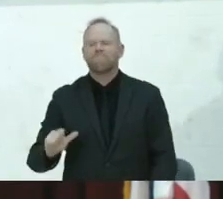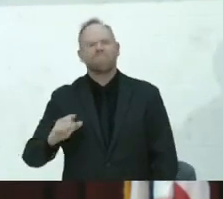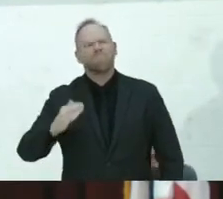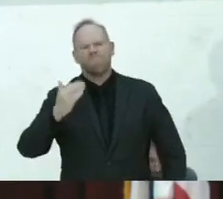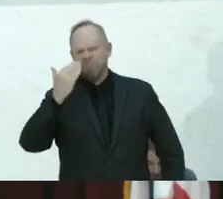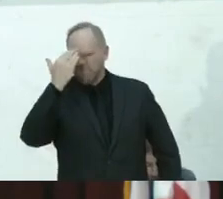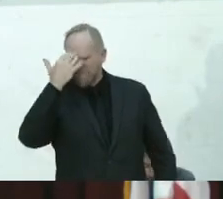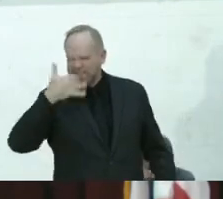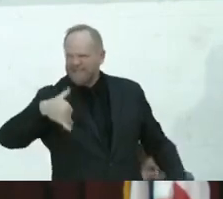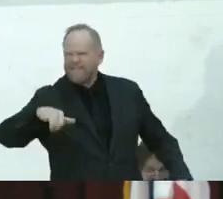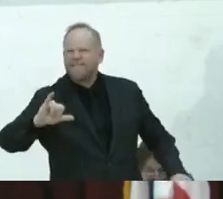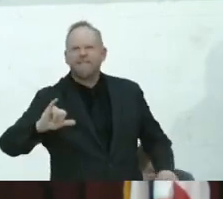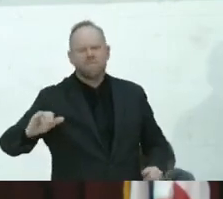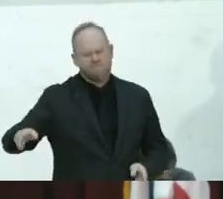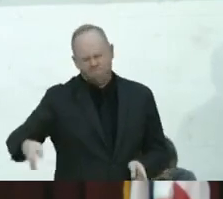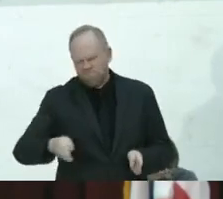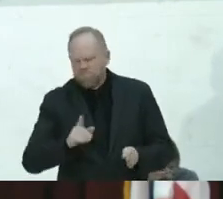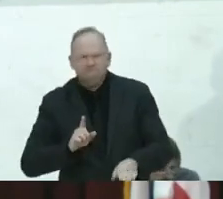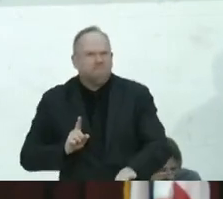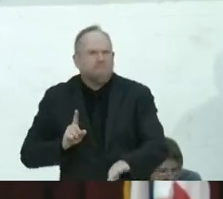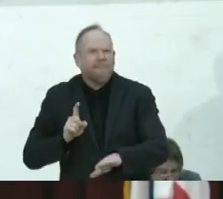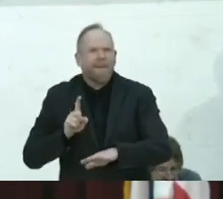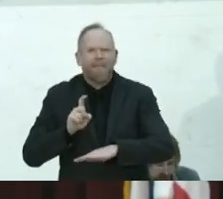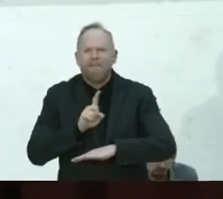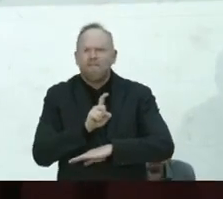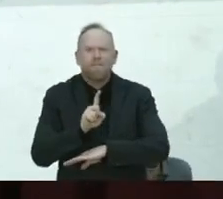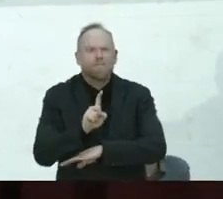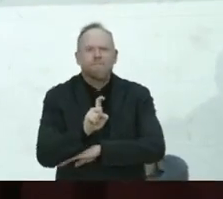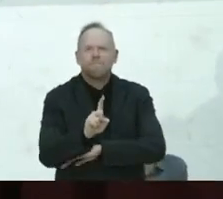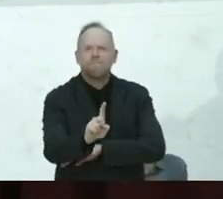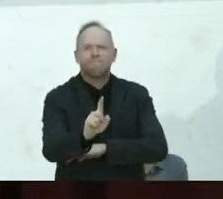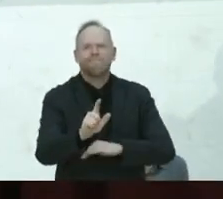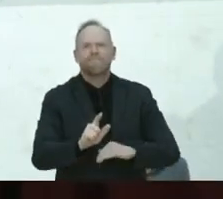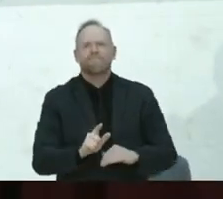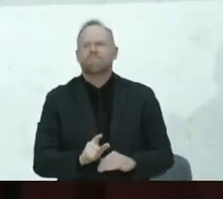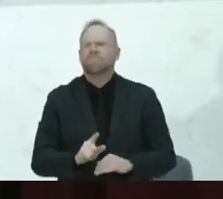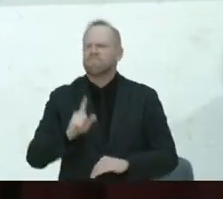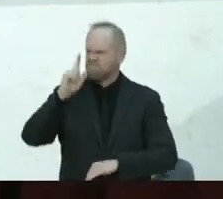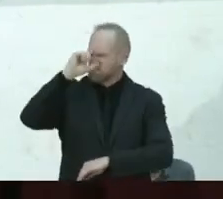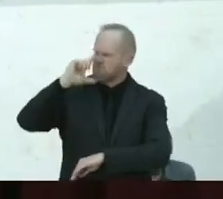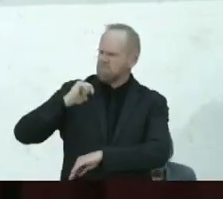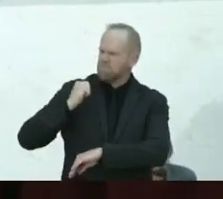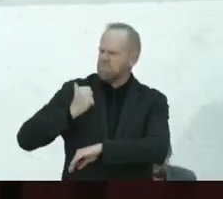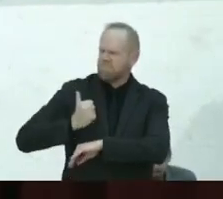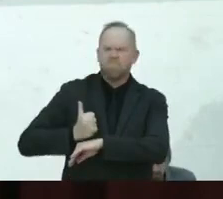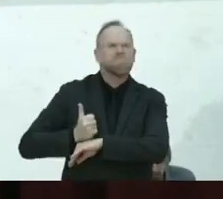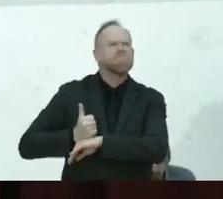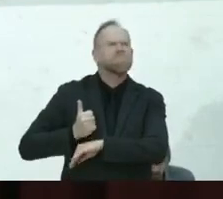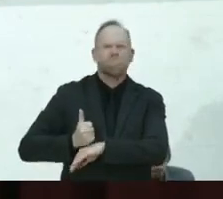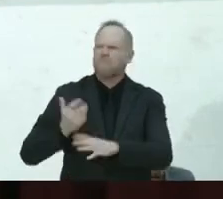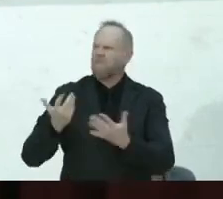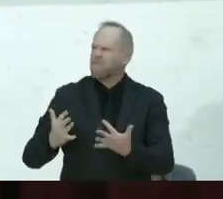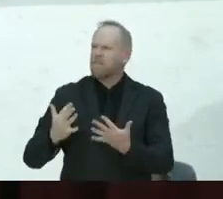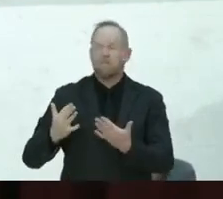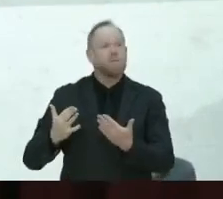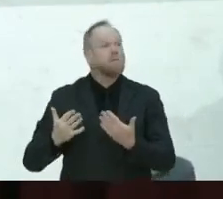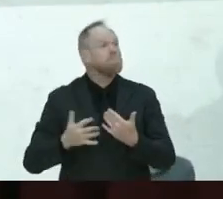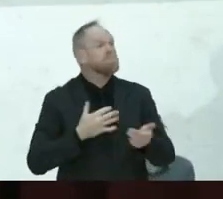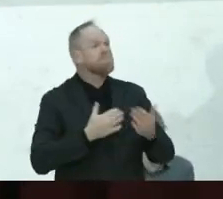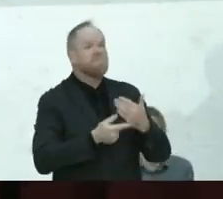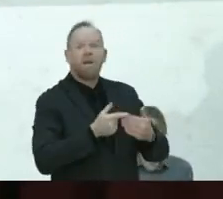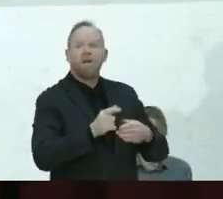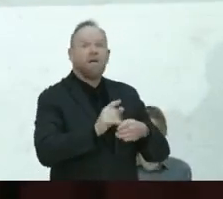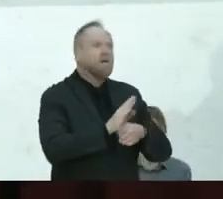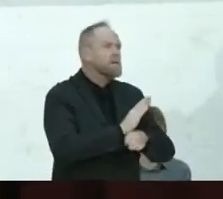I'm going I have had my mind spun around in space and yet